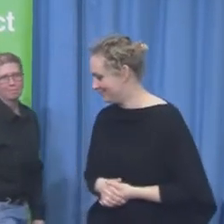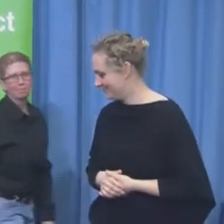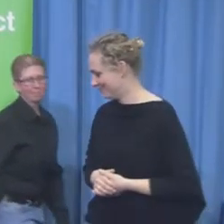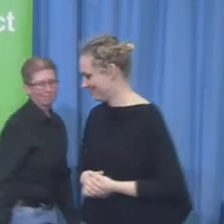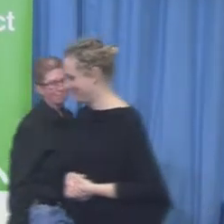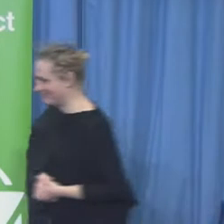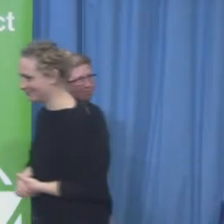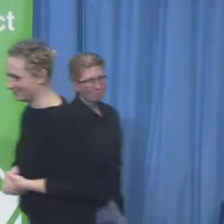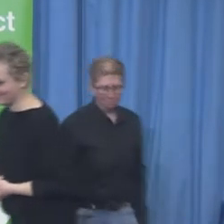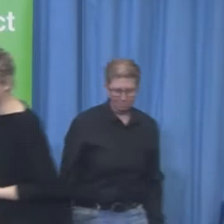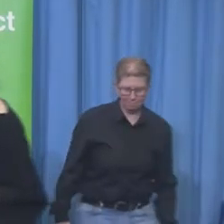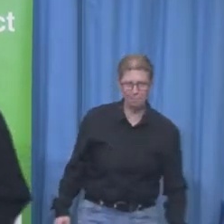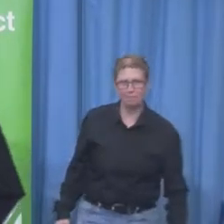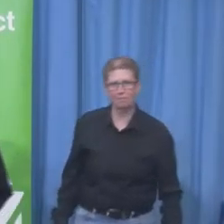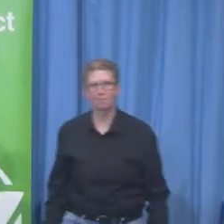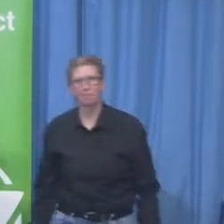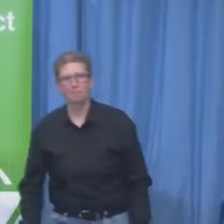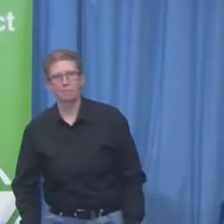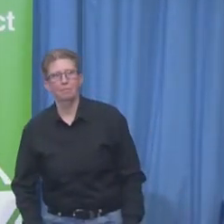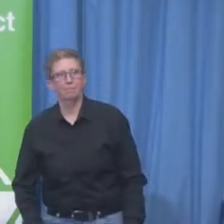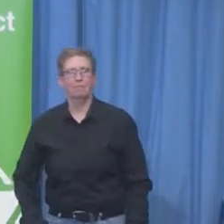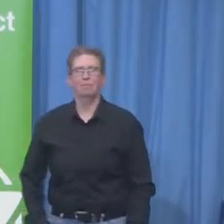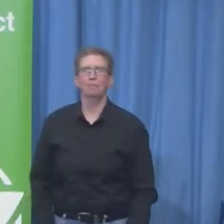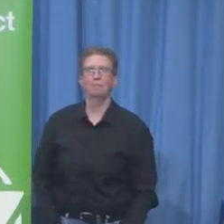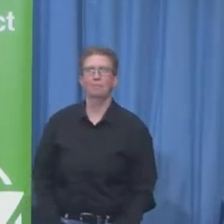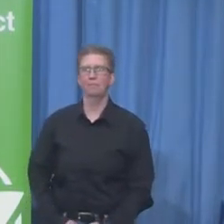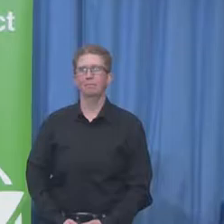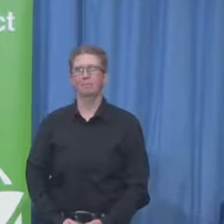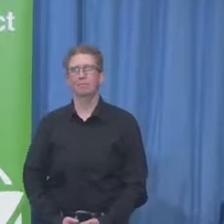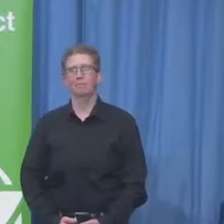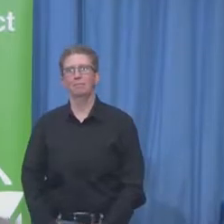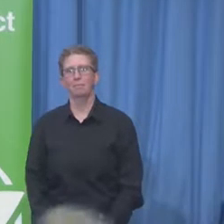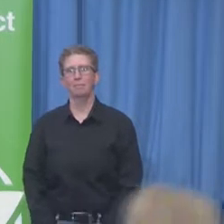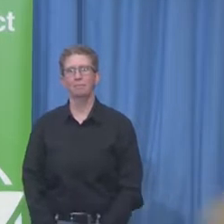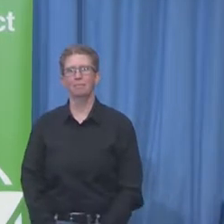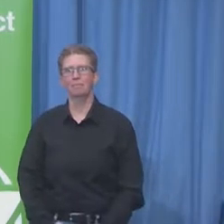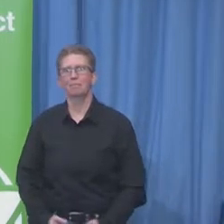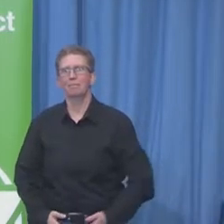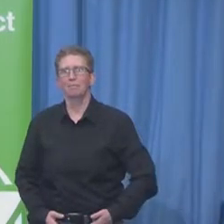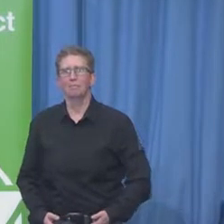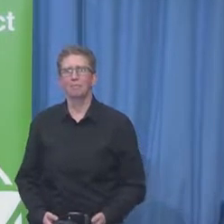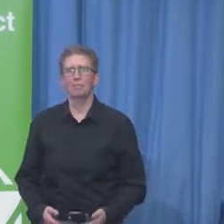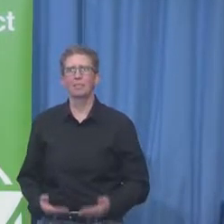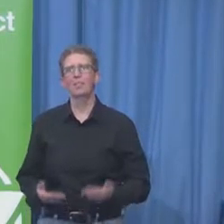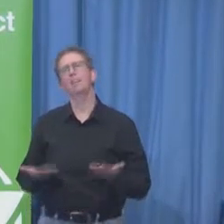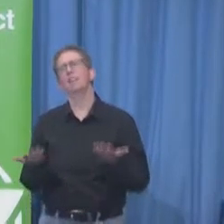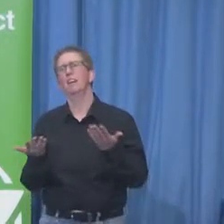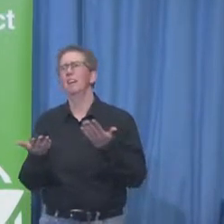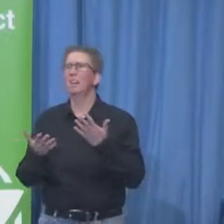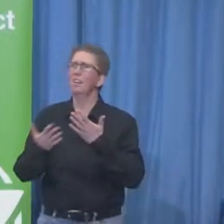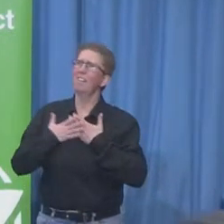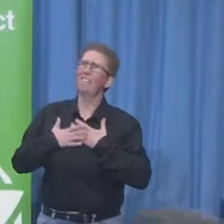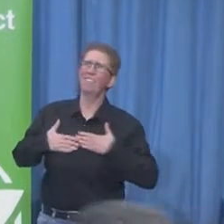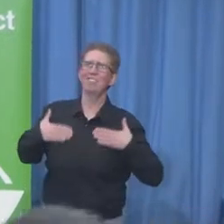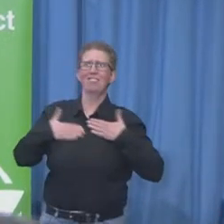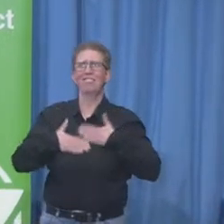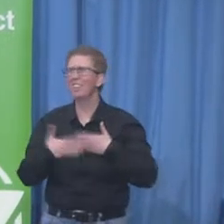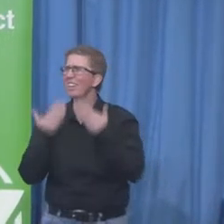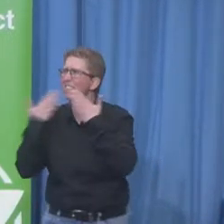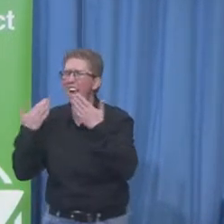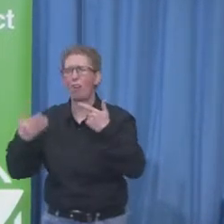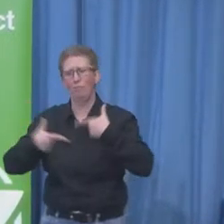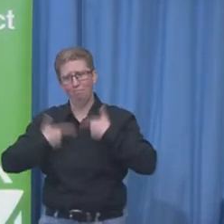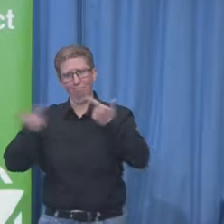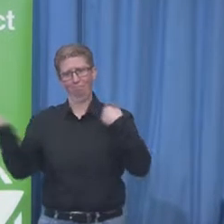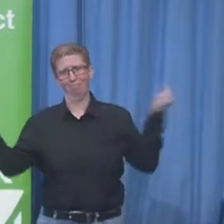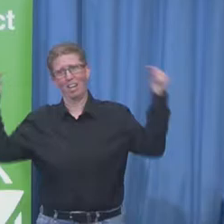I'll never live up to that introduction, so I want you to have very low expectations. This will be the worst presentation of the day. And I'm not